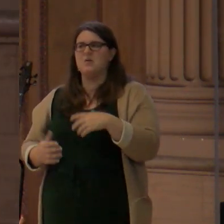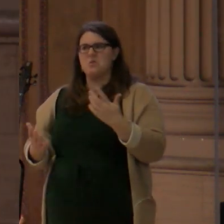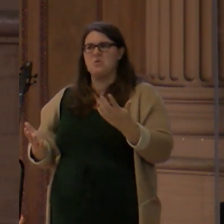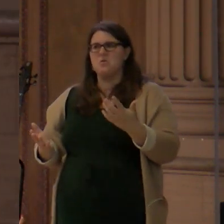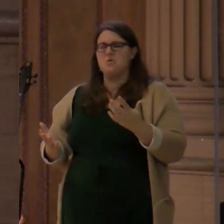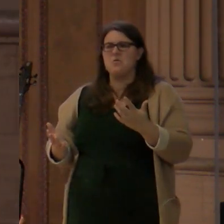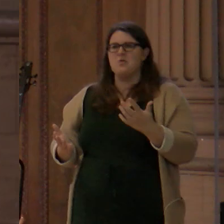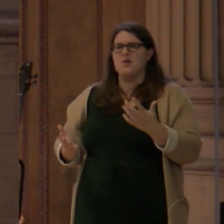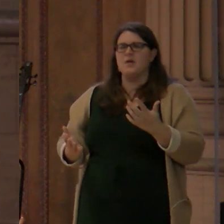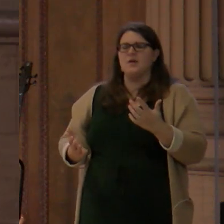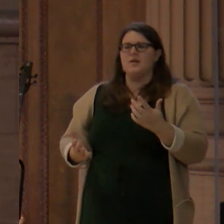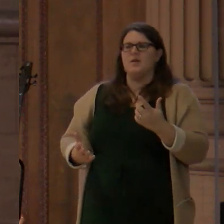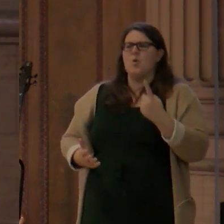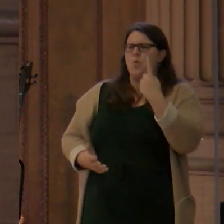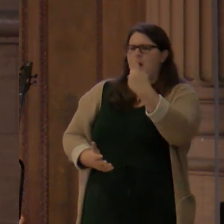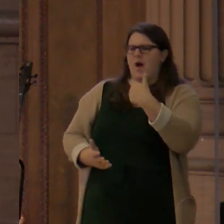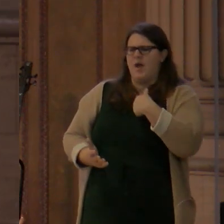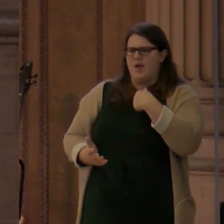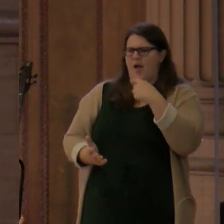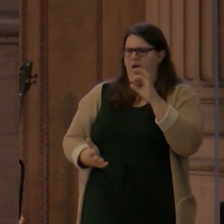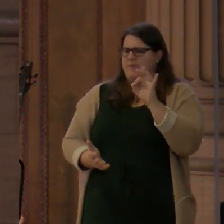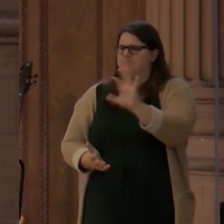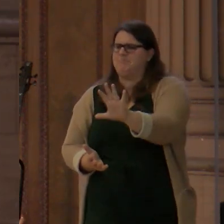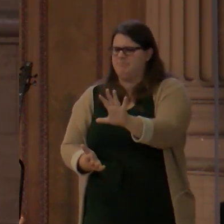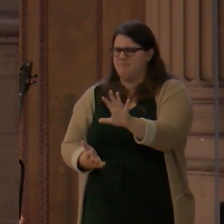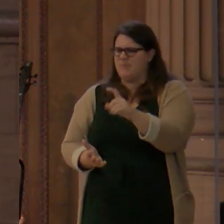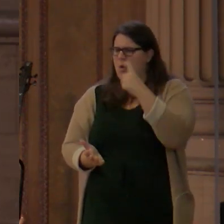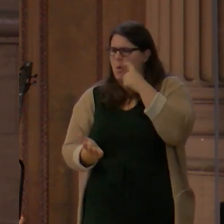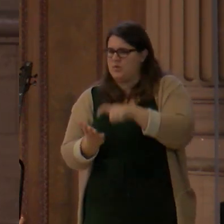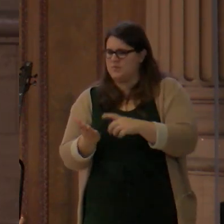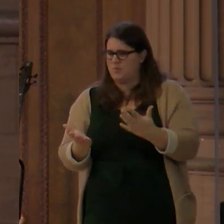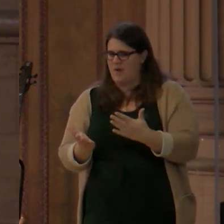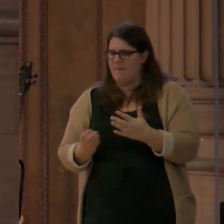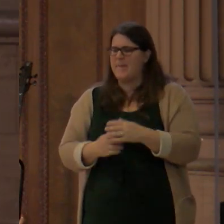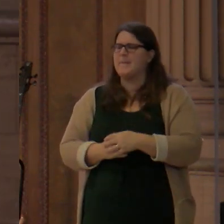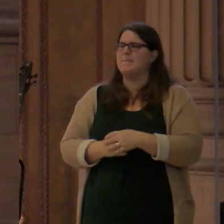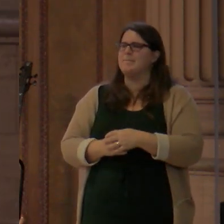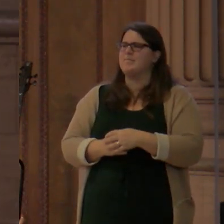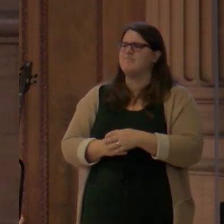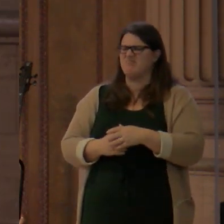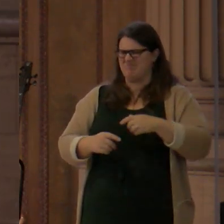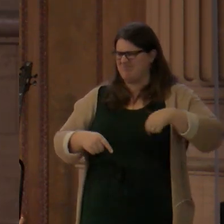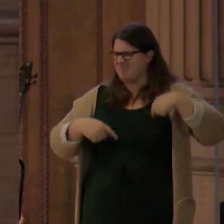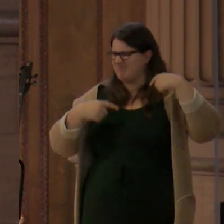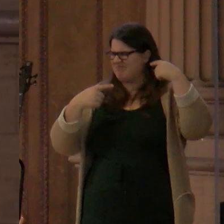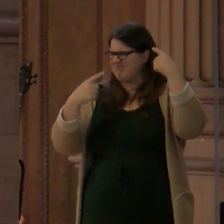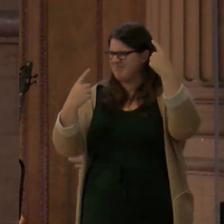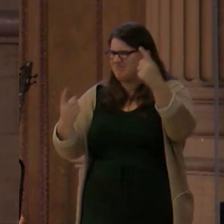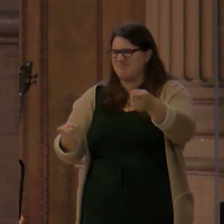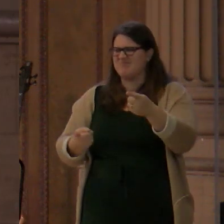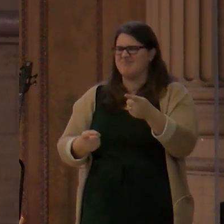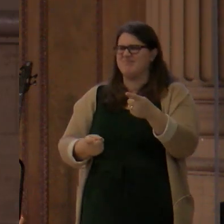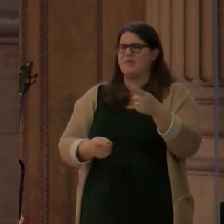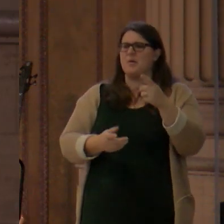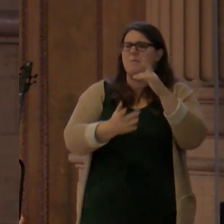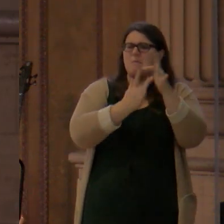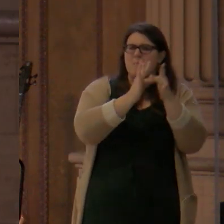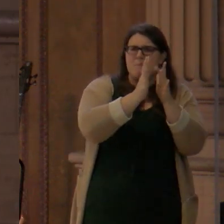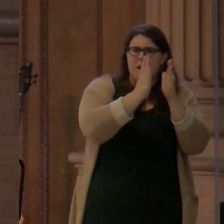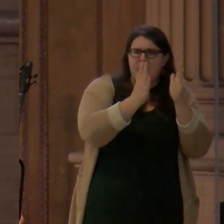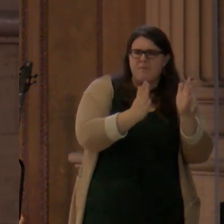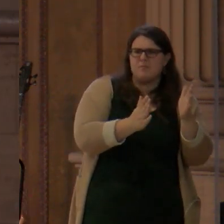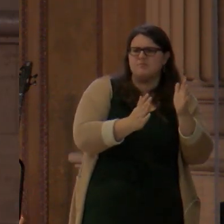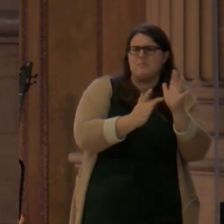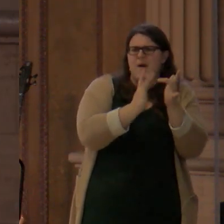film have been filled with stories of heroes that save the day by slaying some kind of snake-like creature,